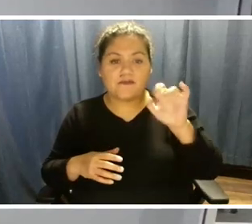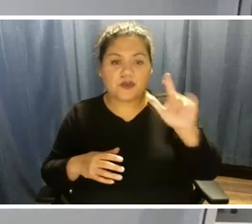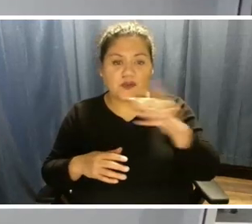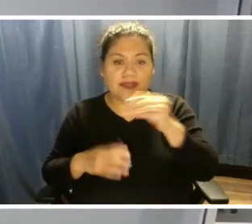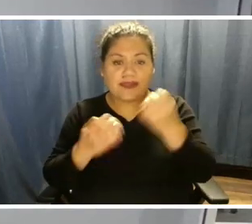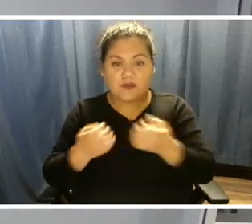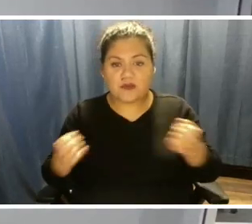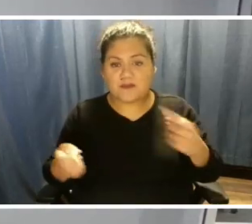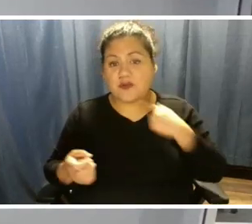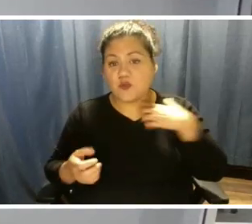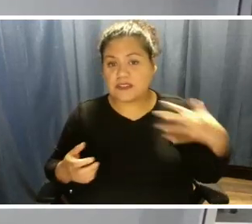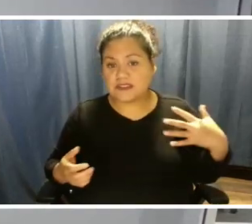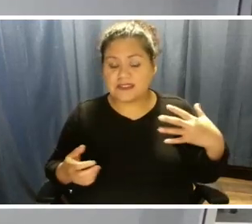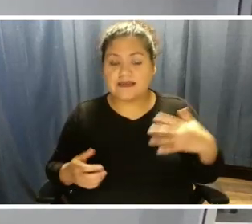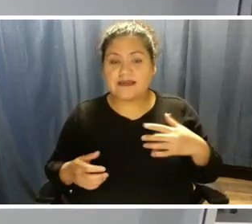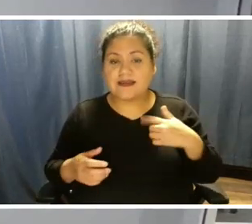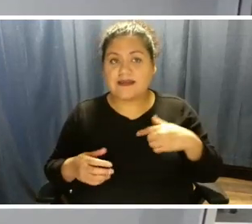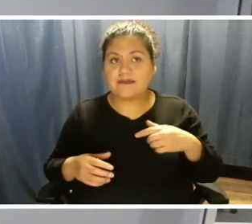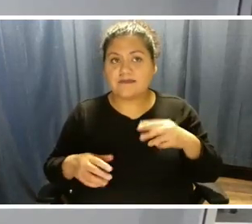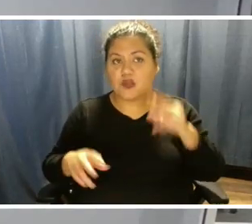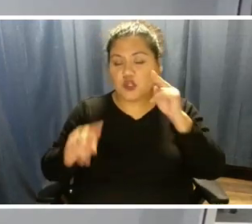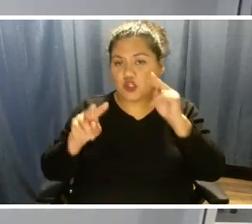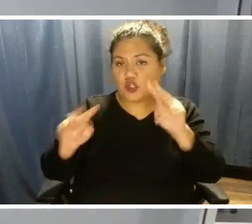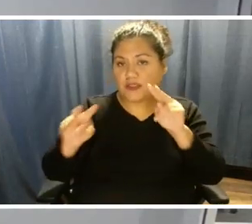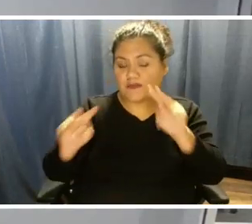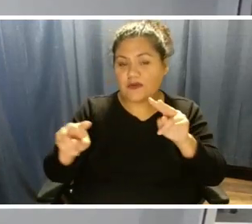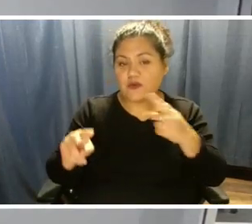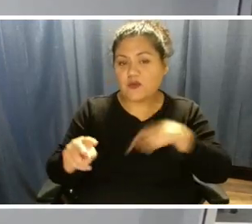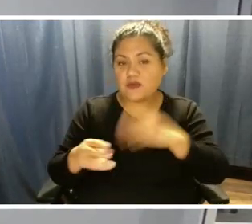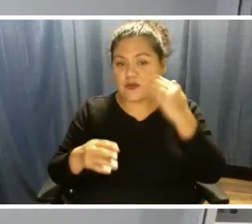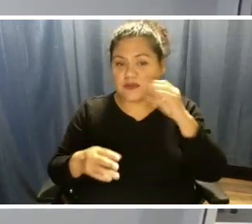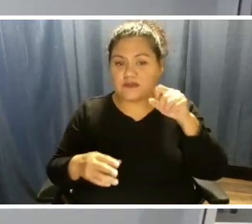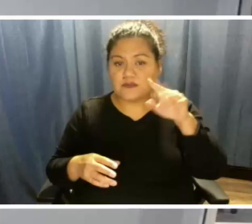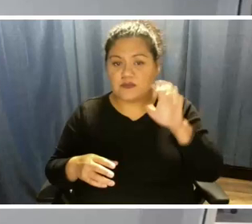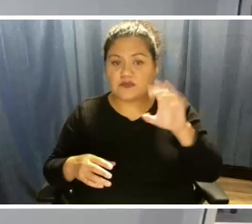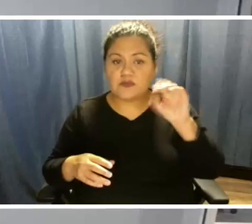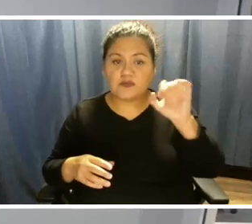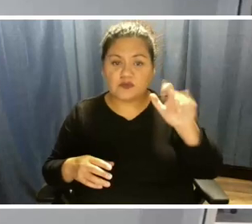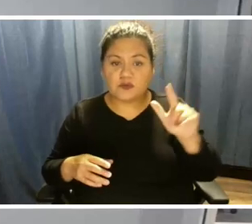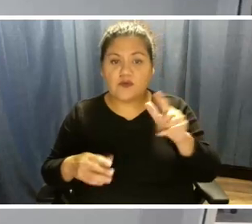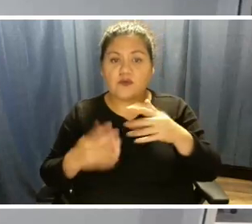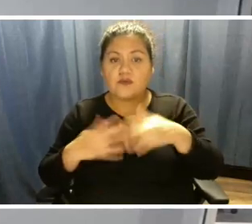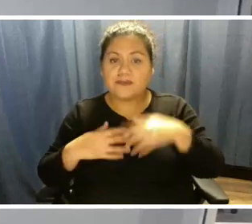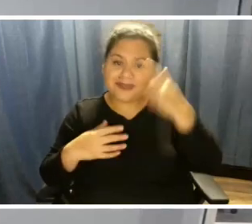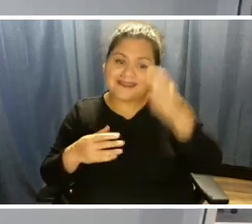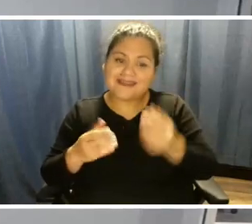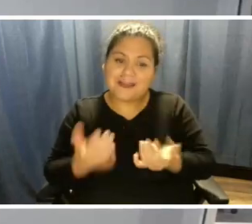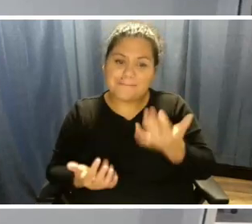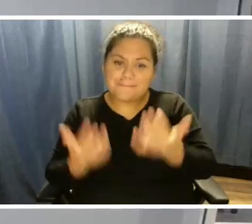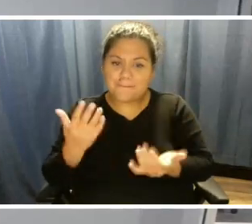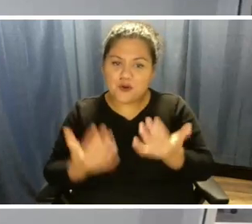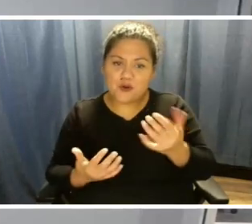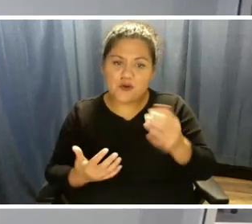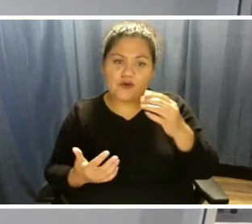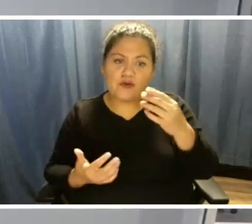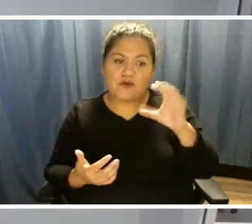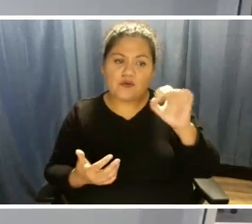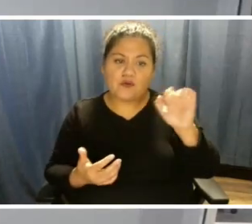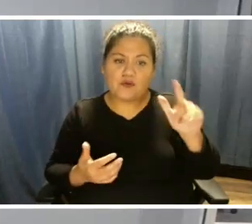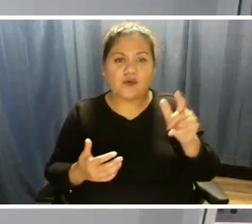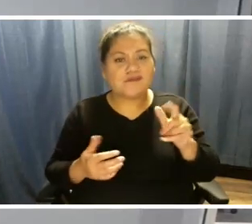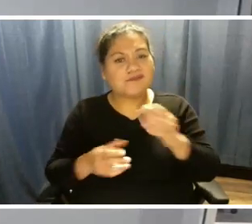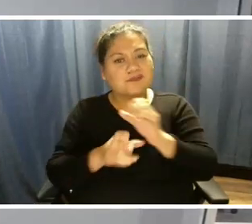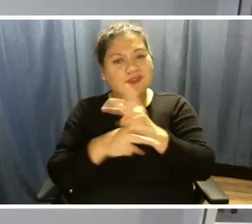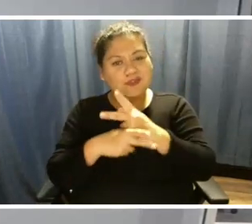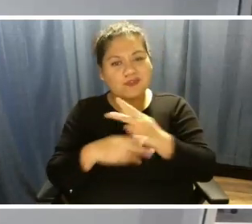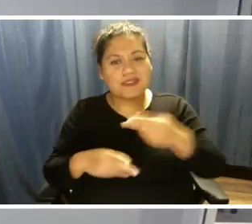As we look forward, we know that the spruce coal plants, because they burn coal, have higher emissions. And that's something